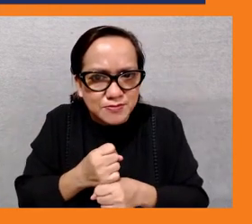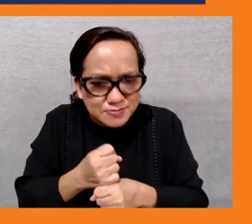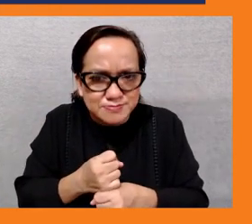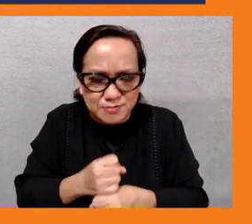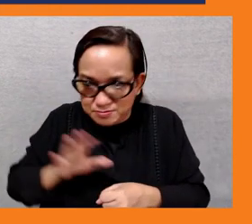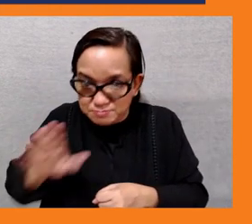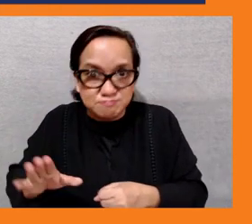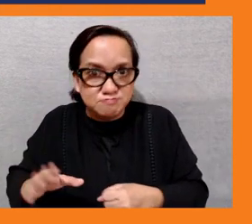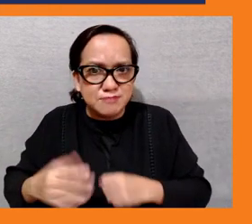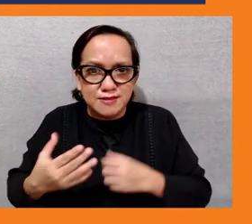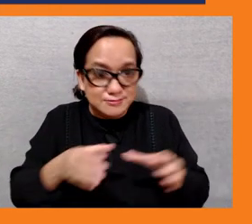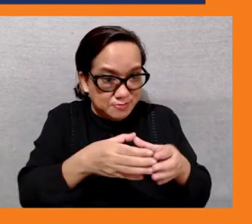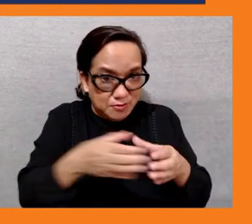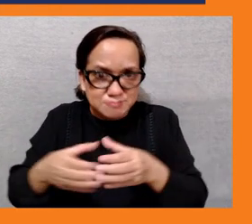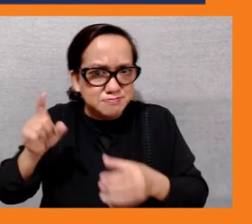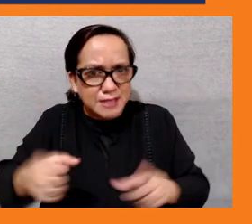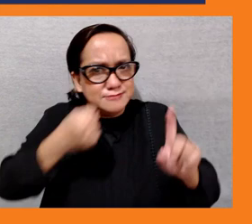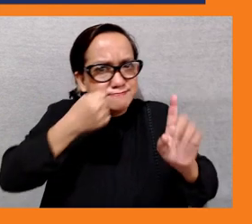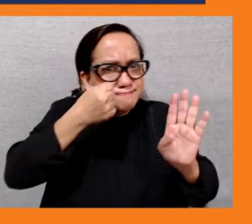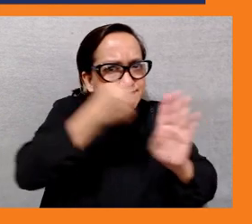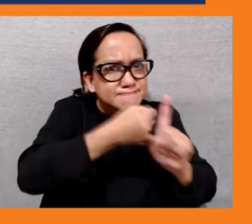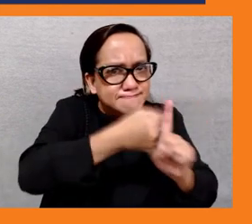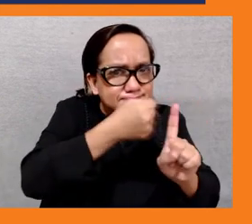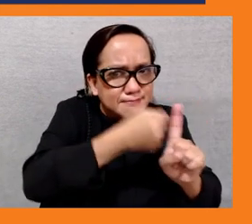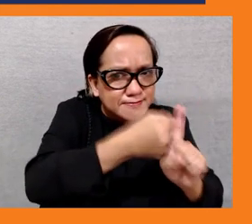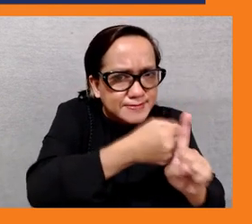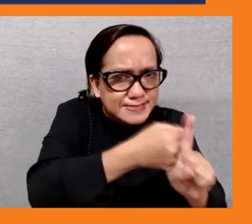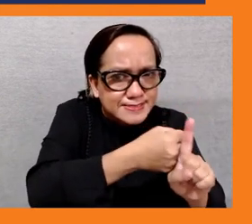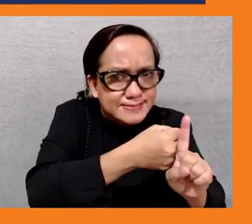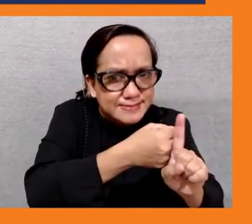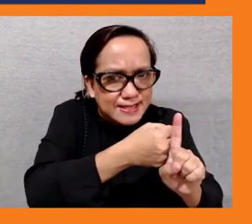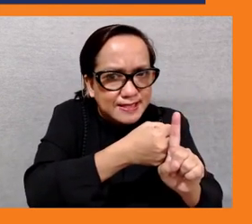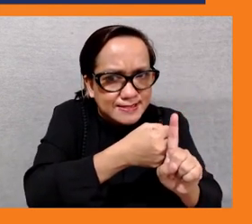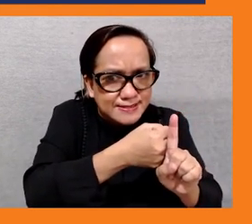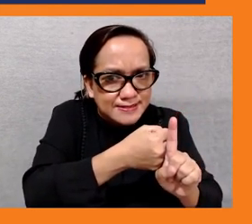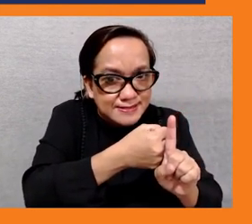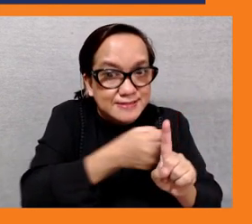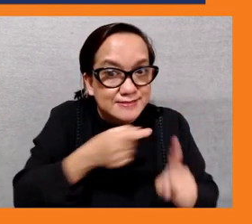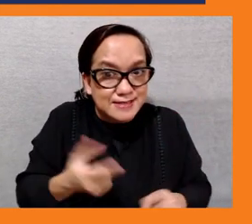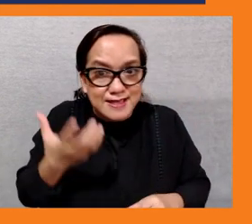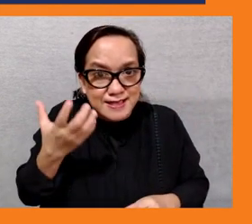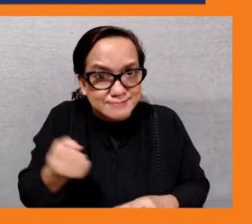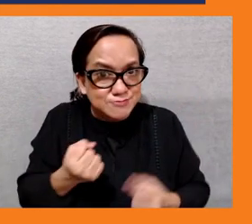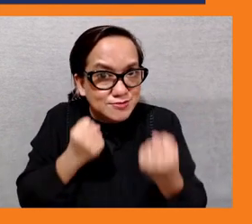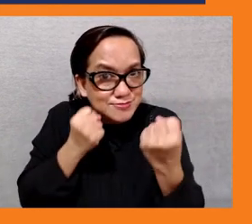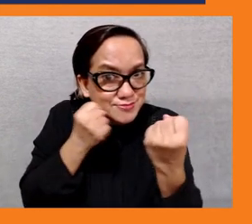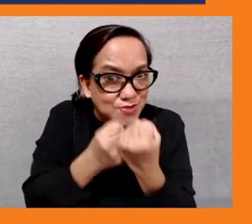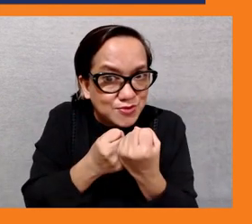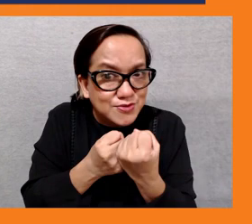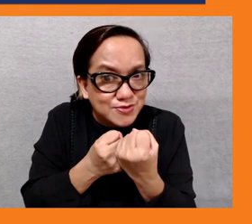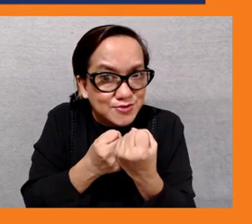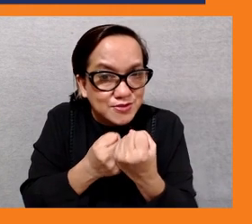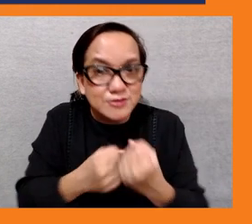think in the same way it's about supporting governments to also have that cross government coordination and